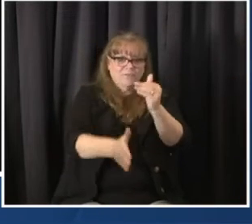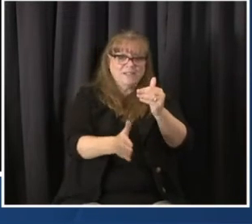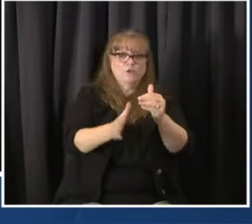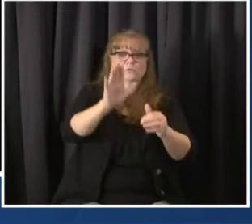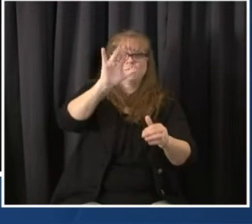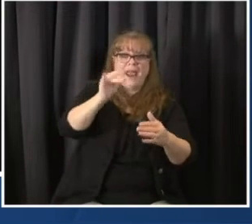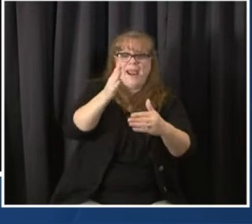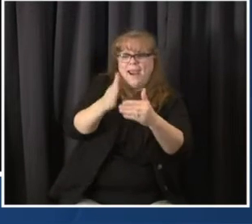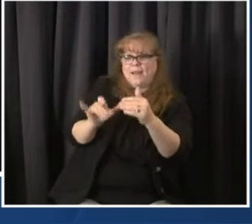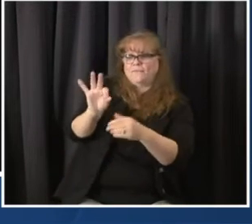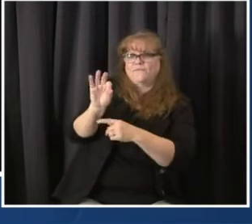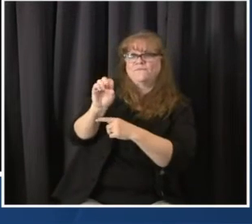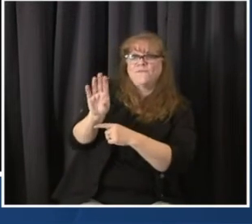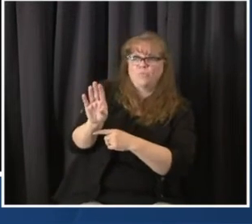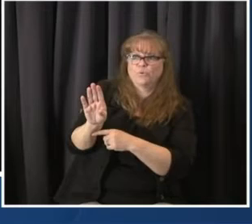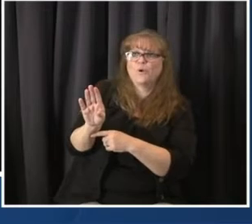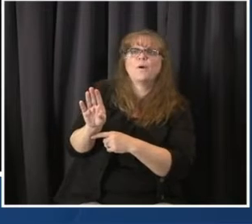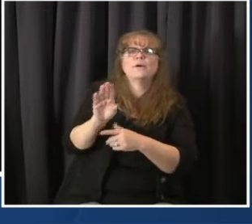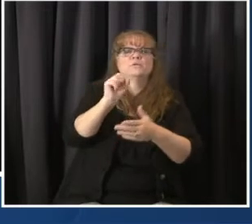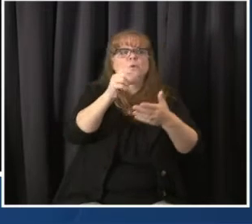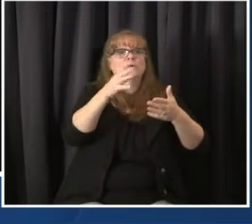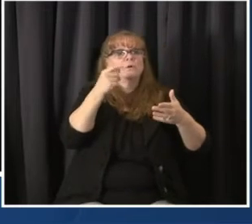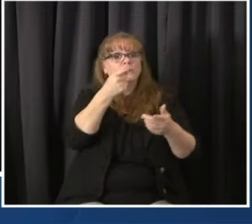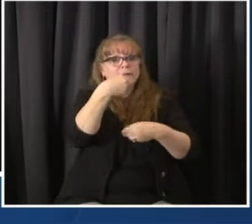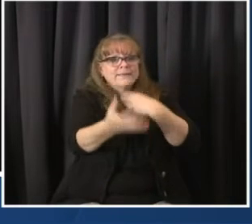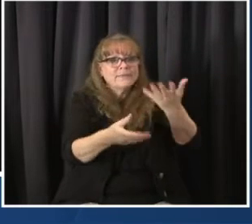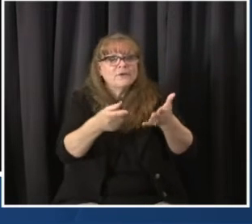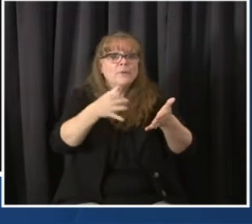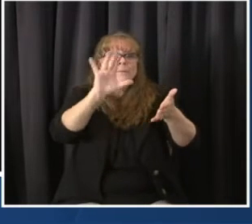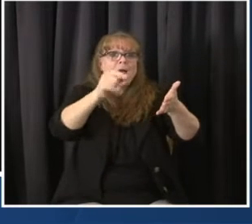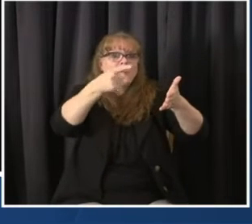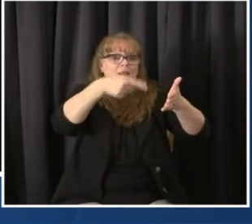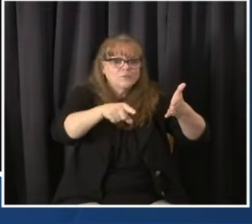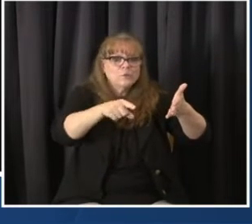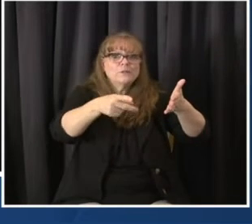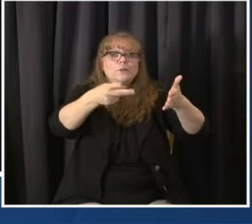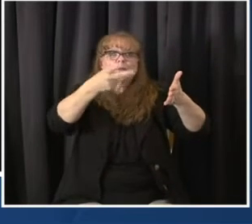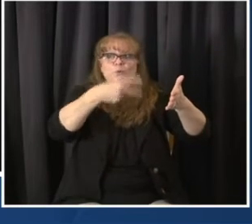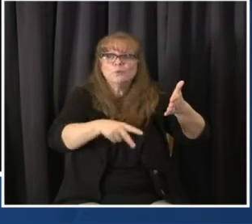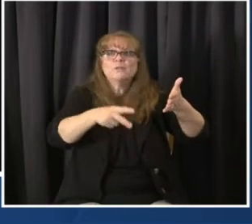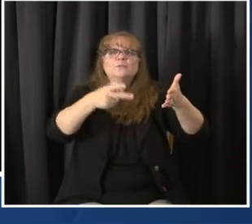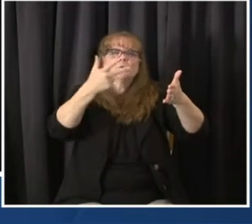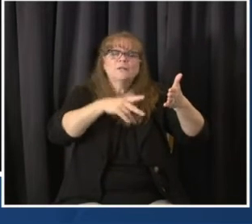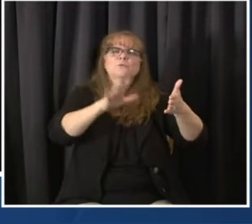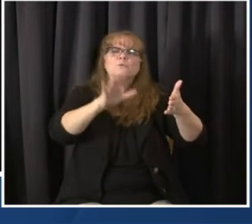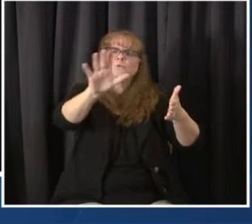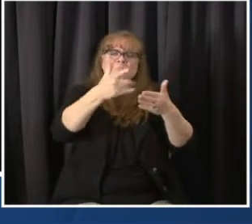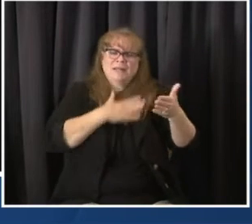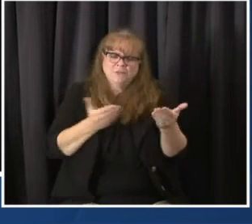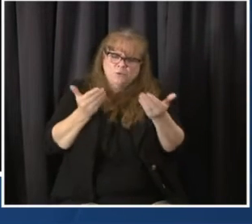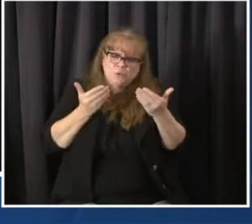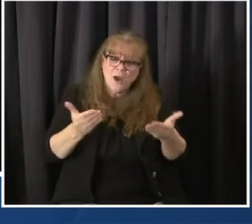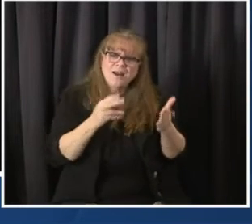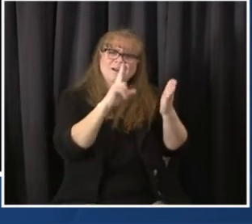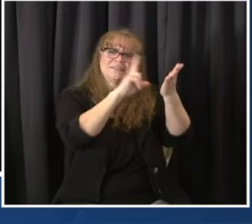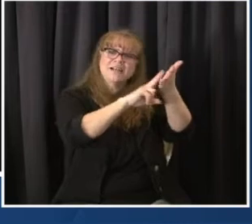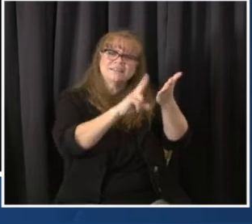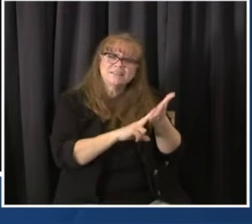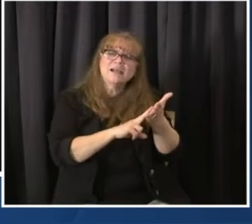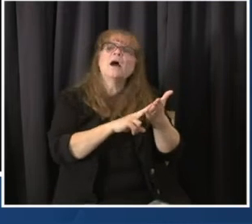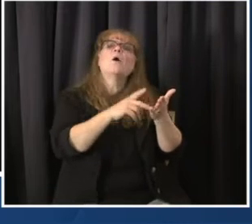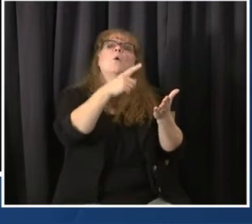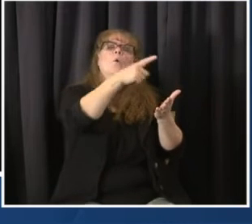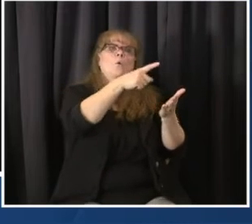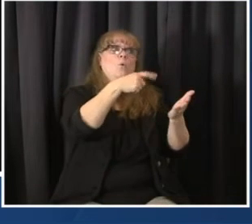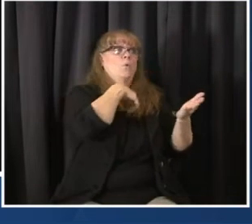vaccine by February 28. Seniors are being protected every single day. But there is not enough vaccine that we are